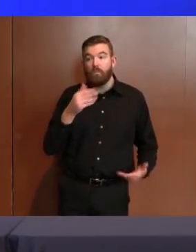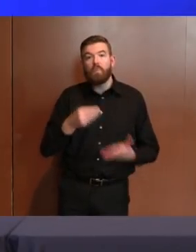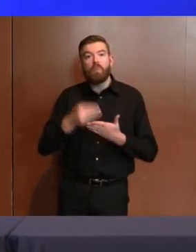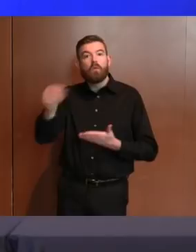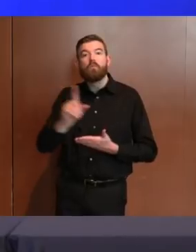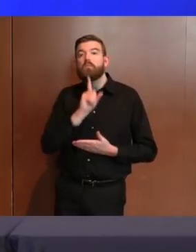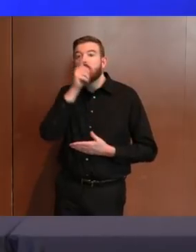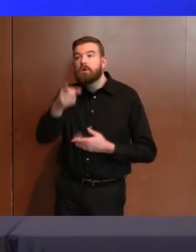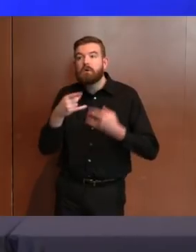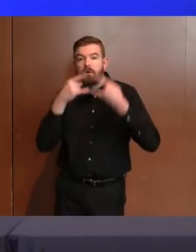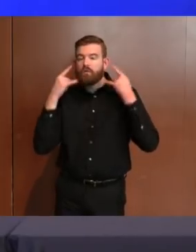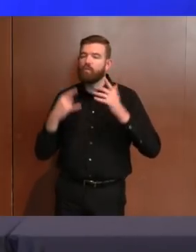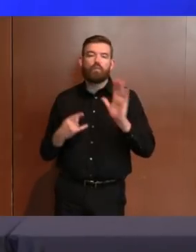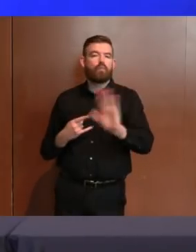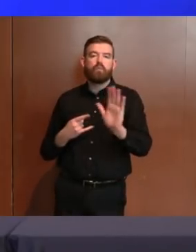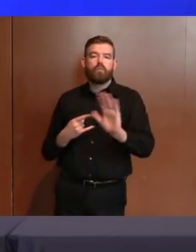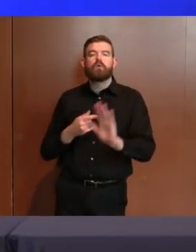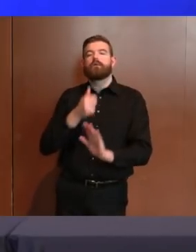Bear with me.